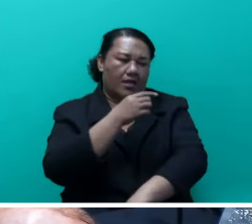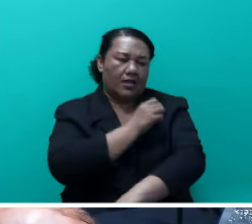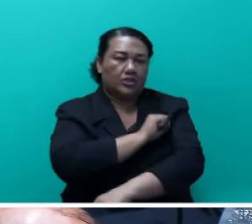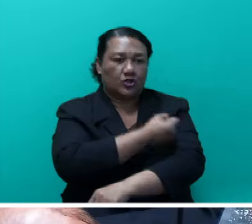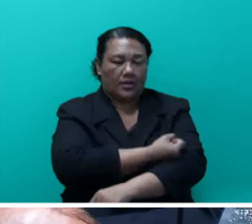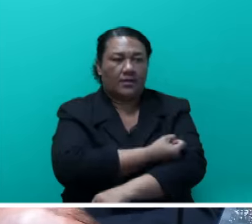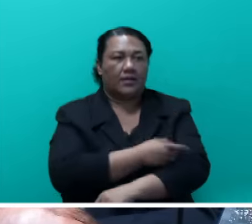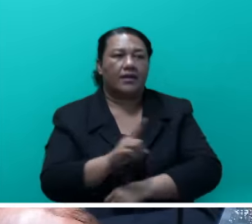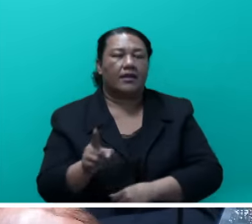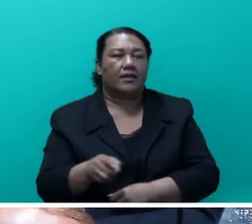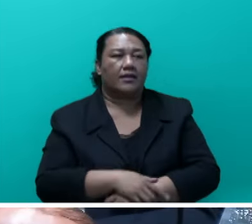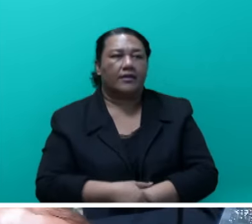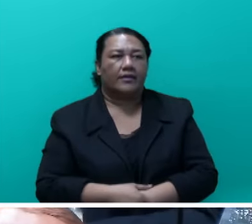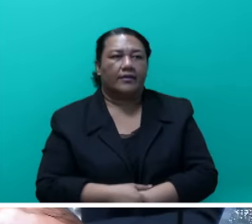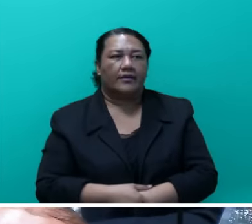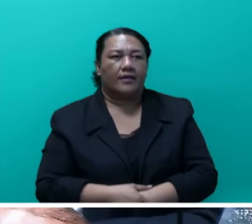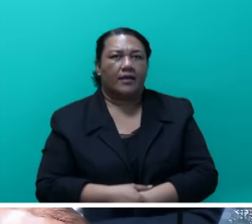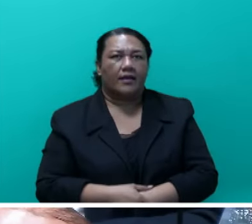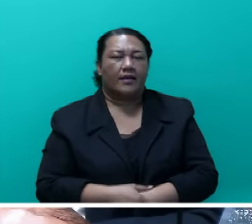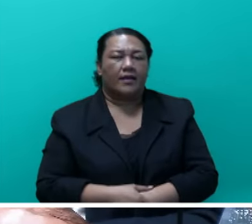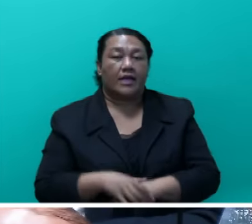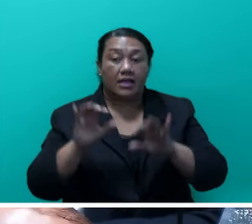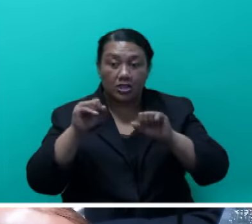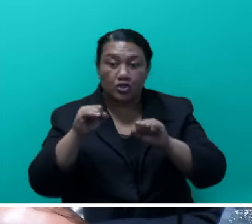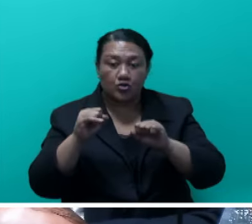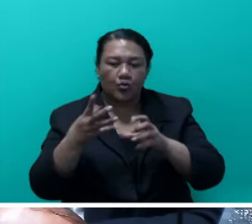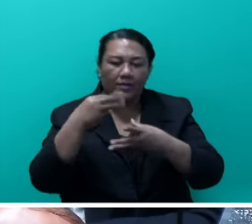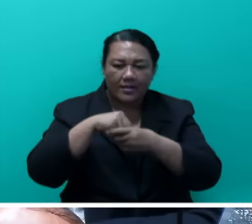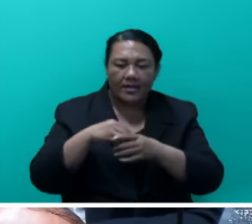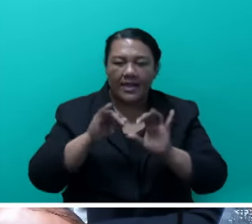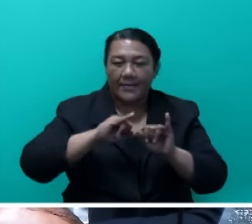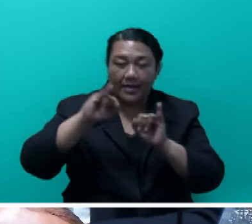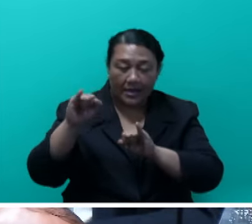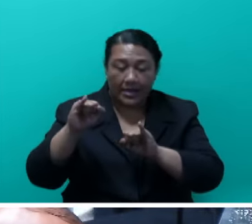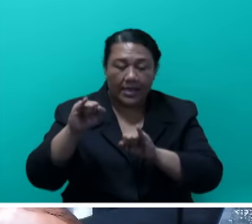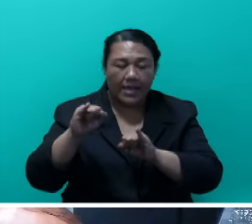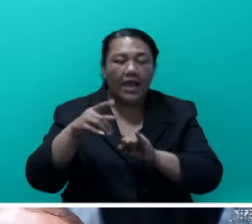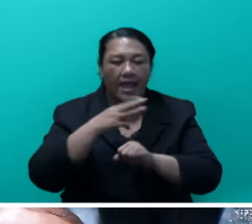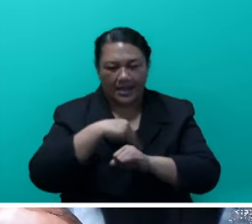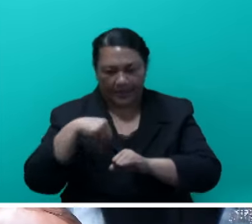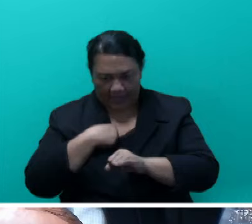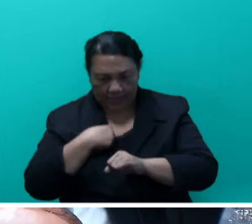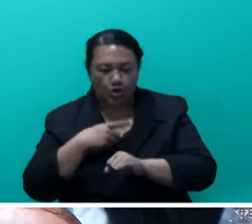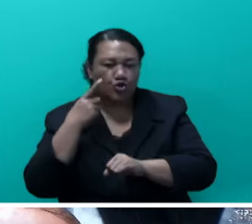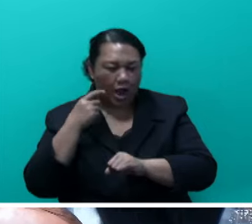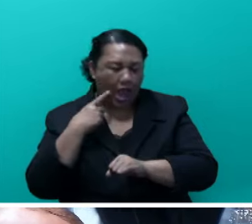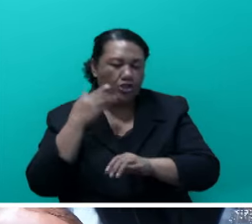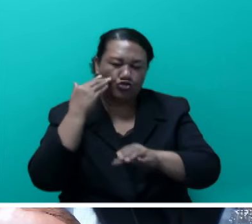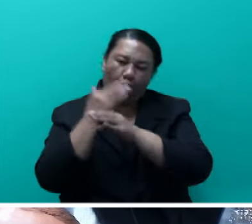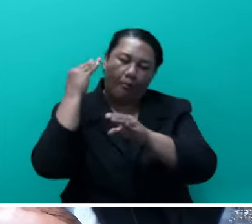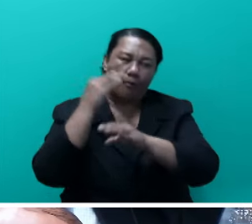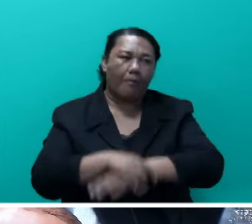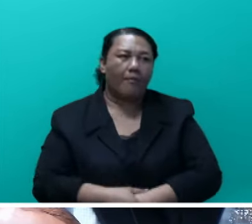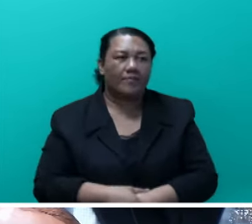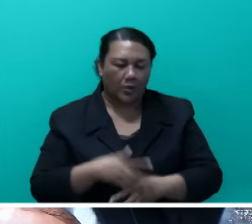including that within immigration and the ministry, to try and stop these drugs from arriving here. And a lot of that